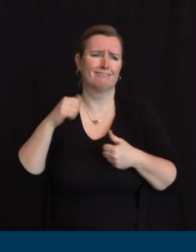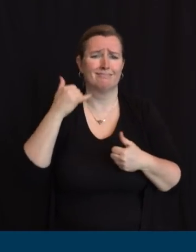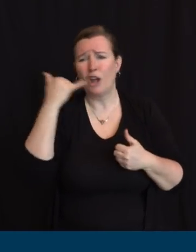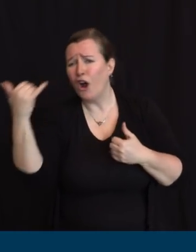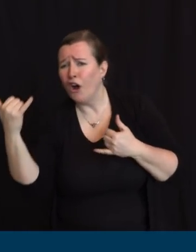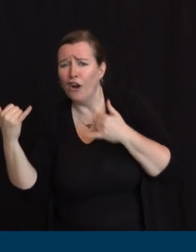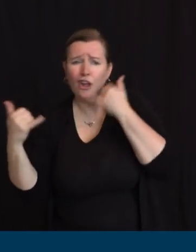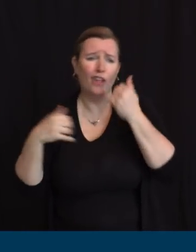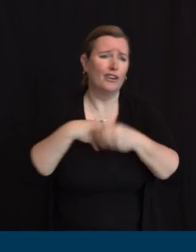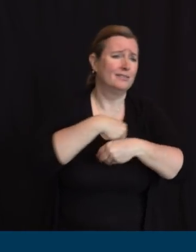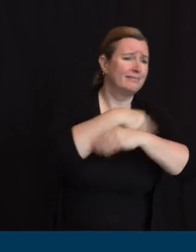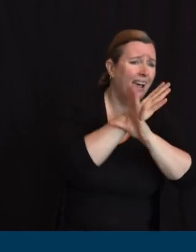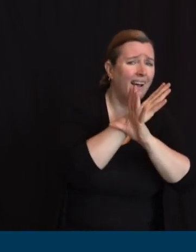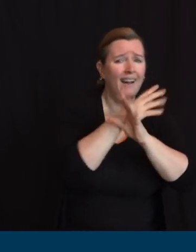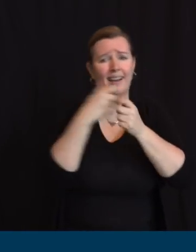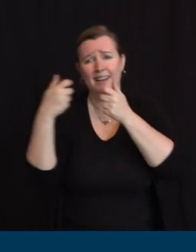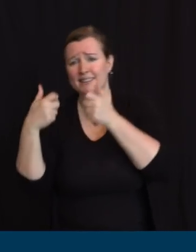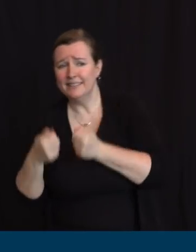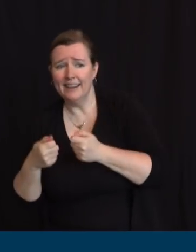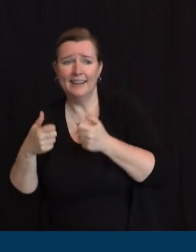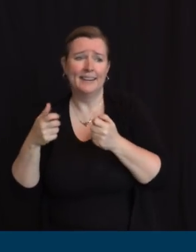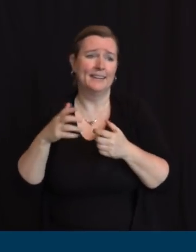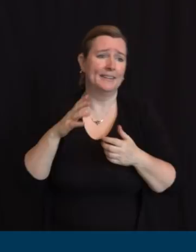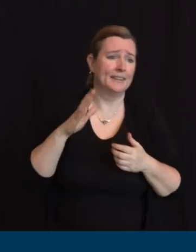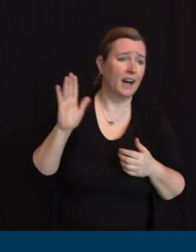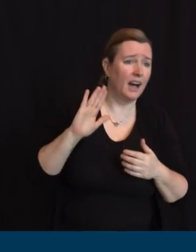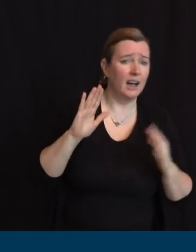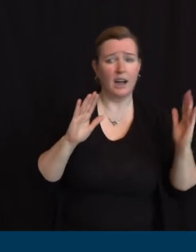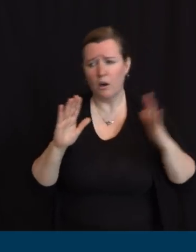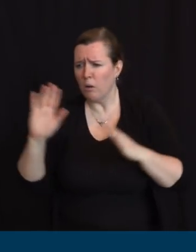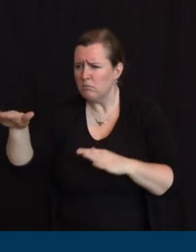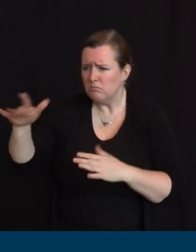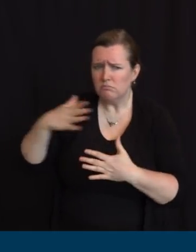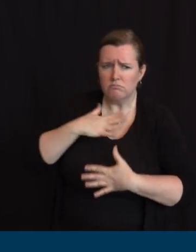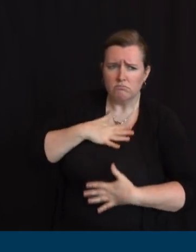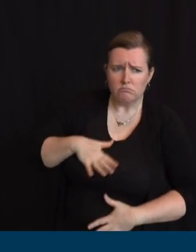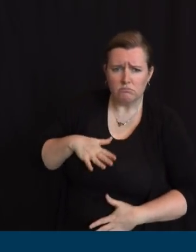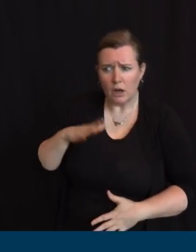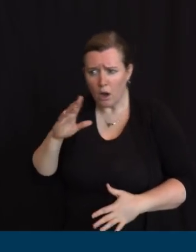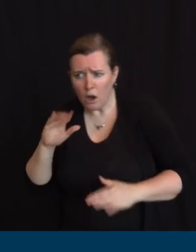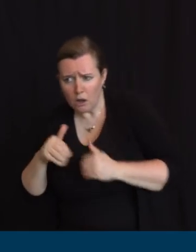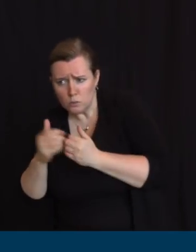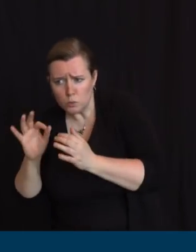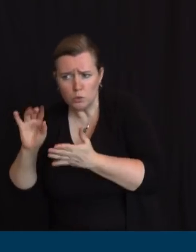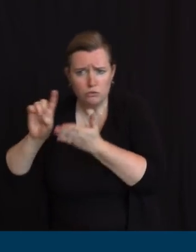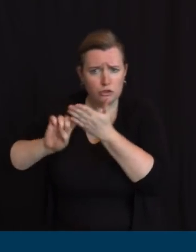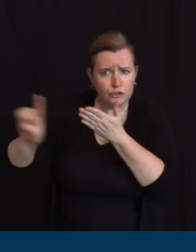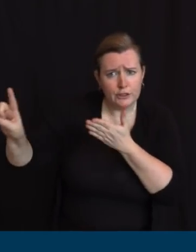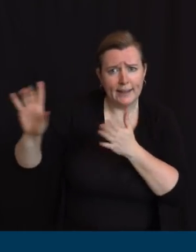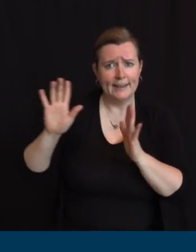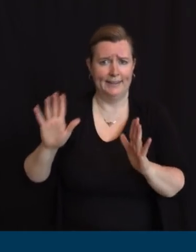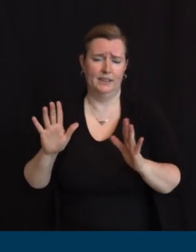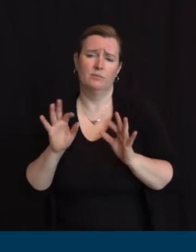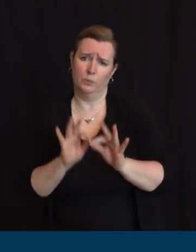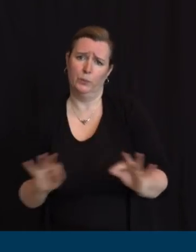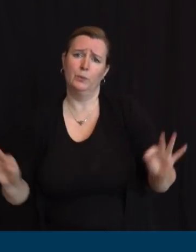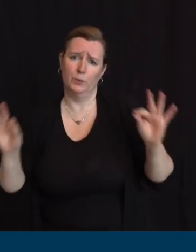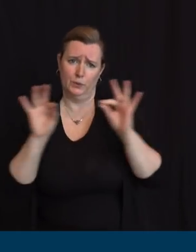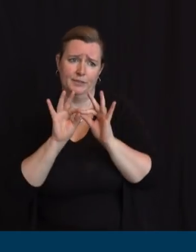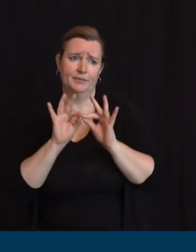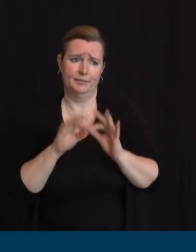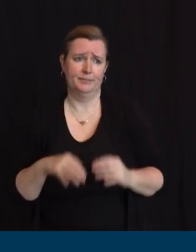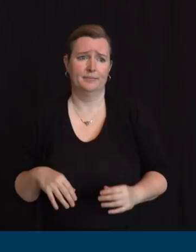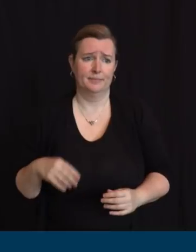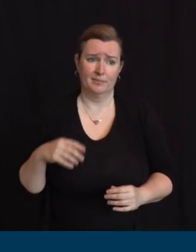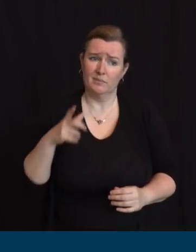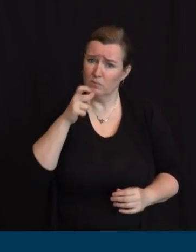to someone who may need a little pick-me-up. This is who we are. Our New Jersey values and a lot of hard work are